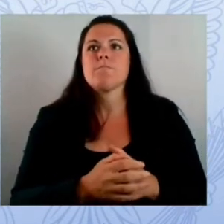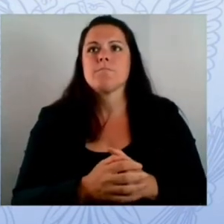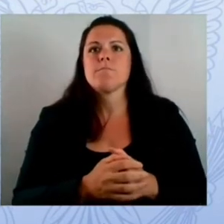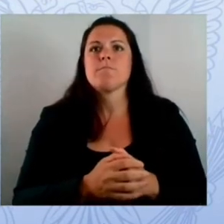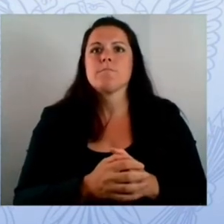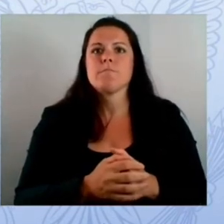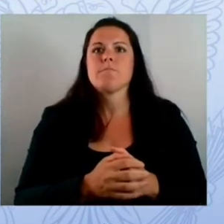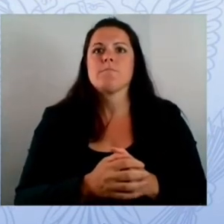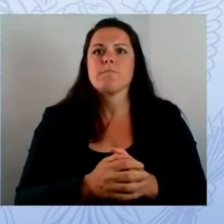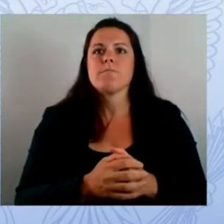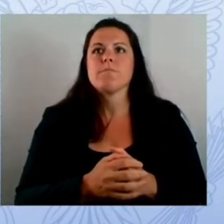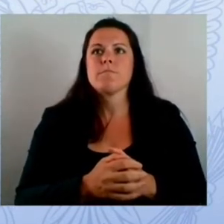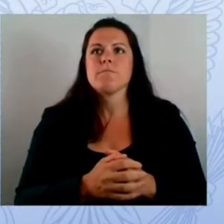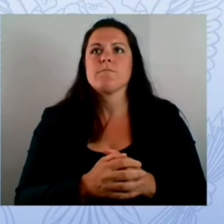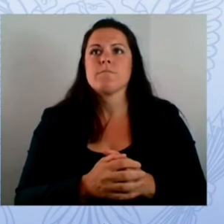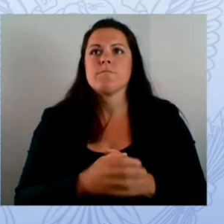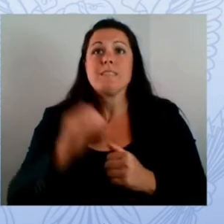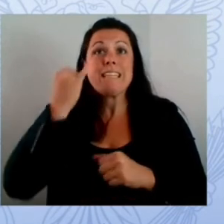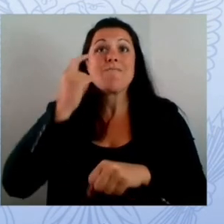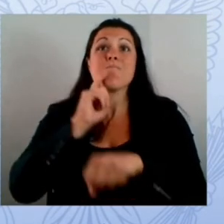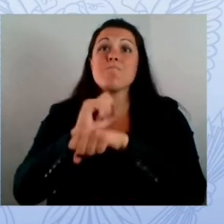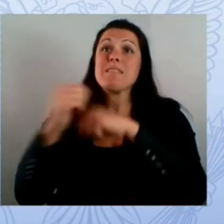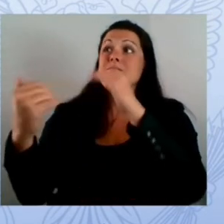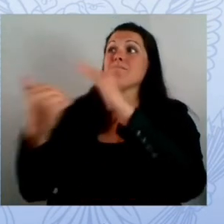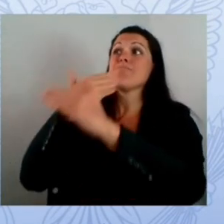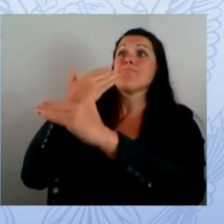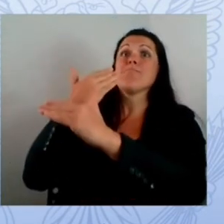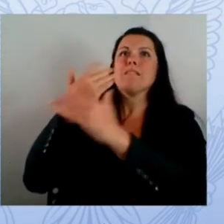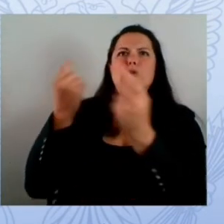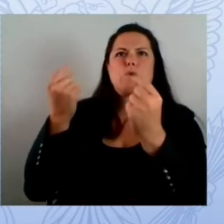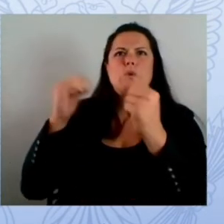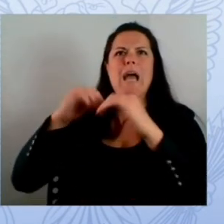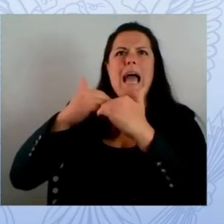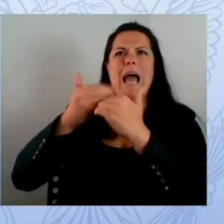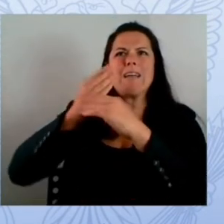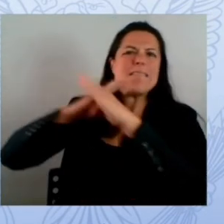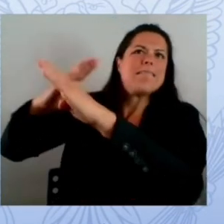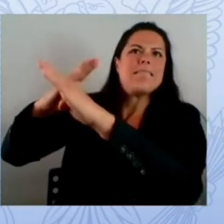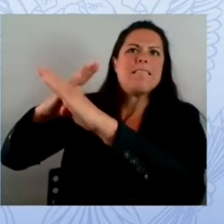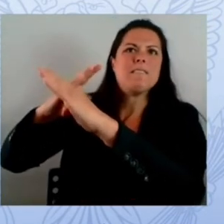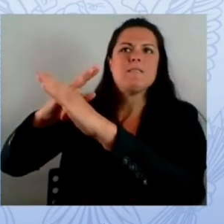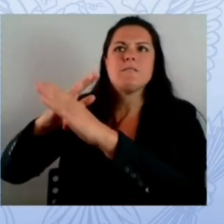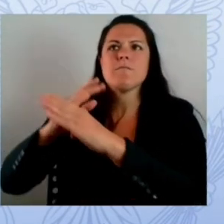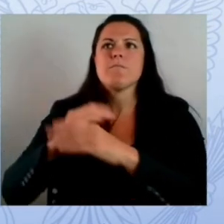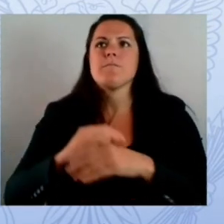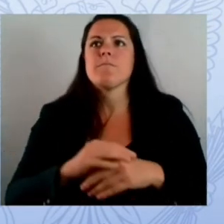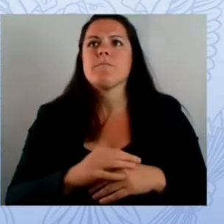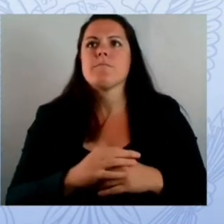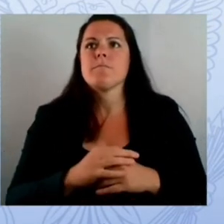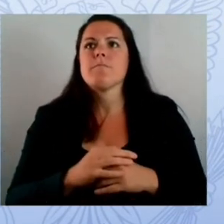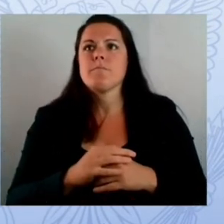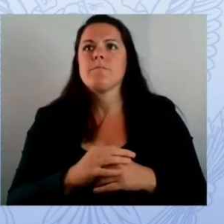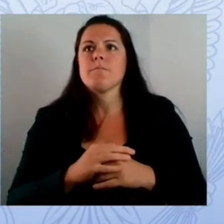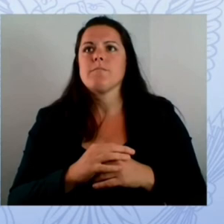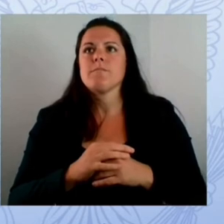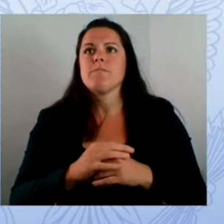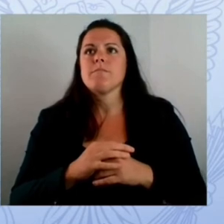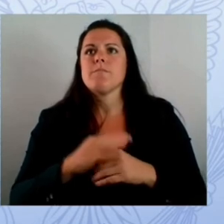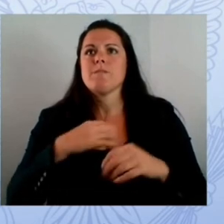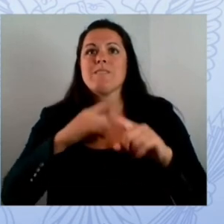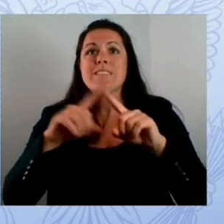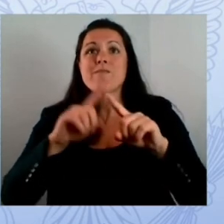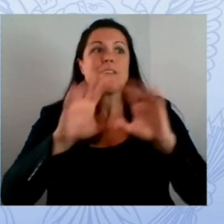doing it we want to break down the silos and i personally being new to washington dc i'm very grateful to see our government in action